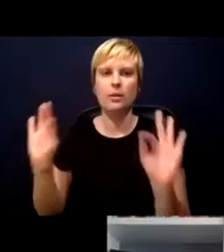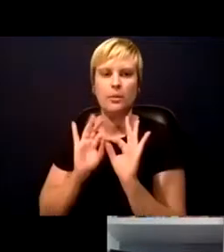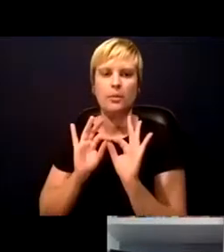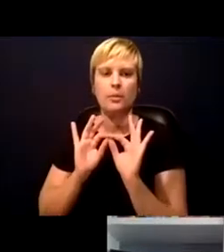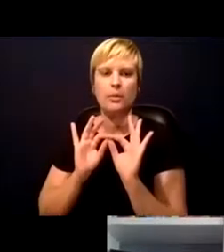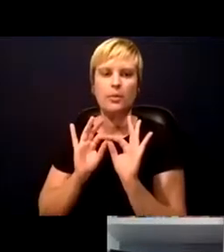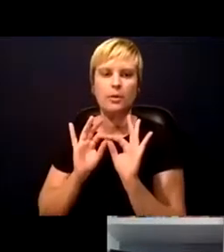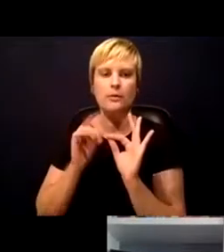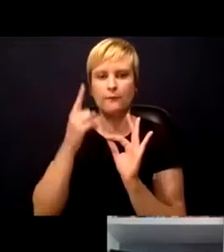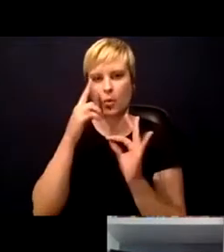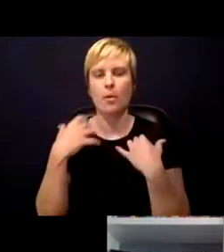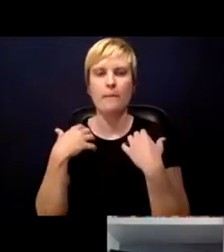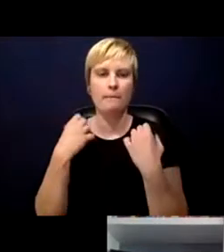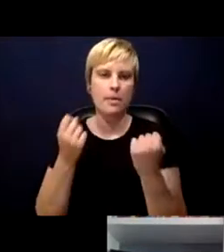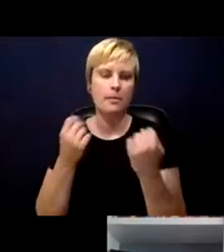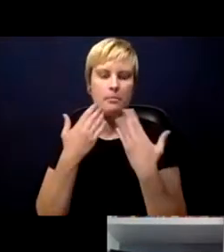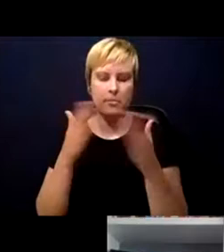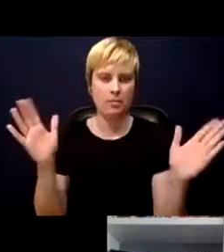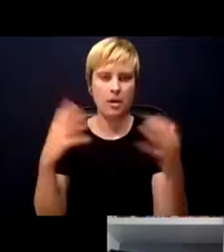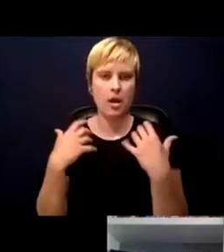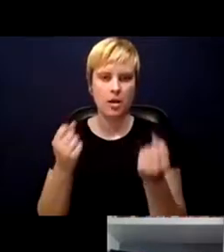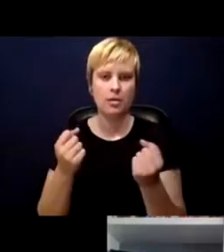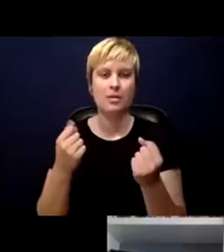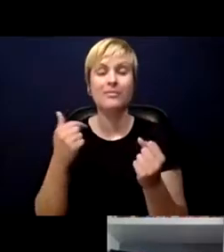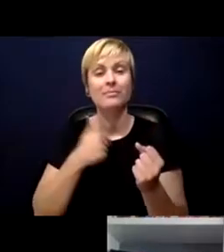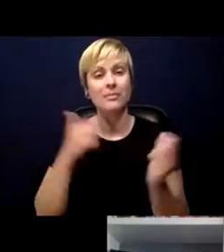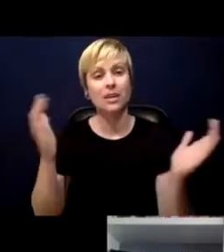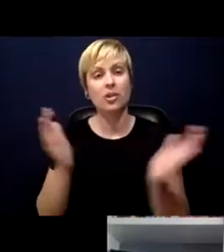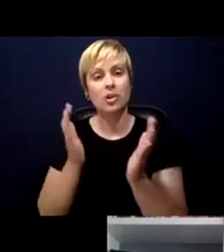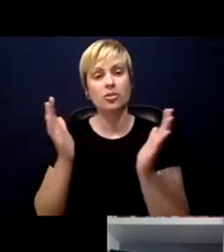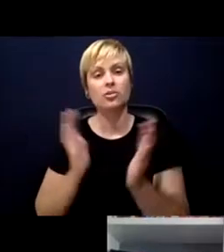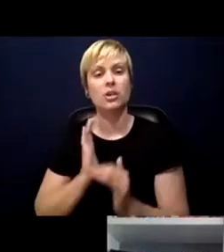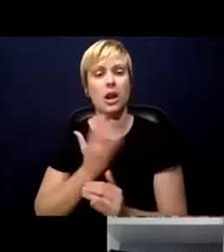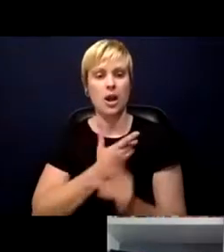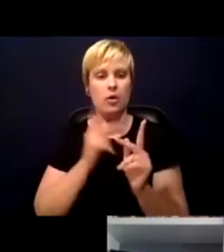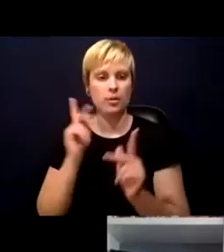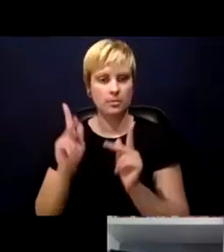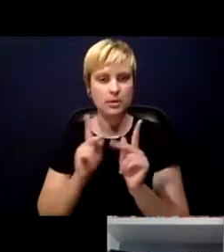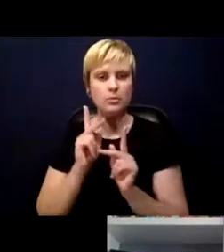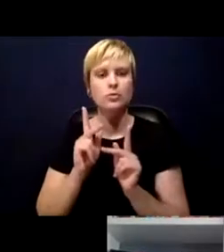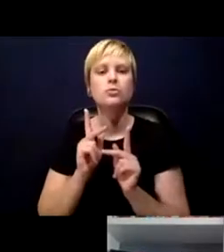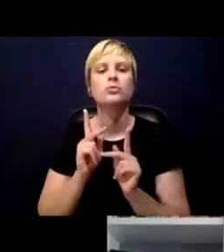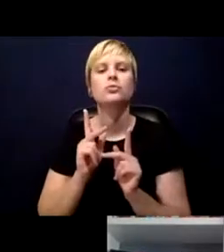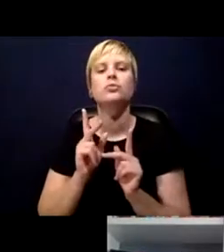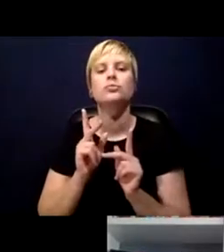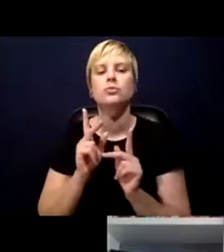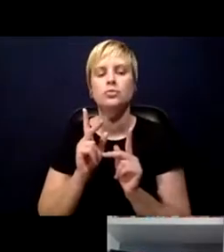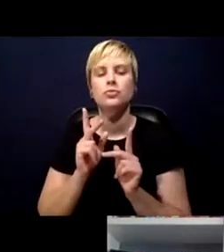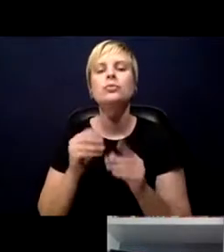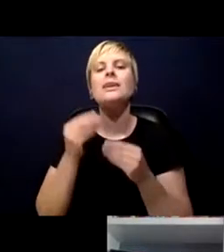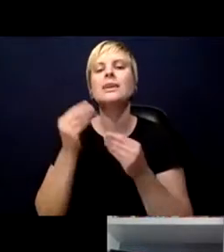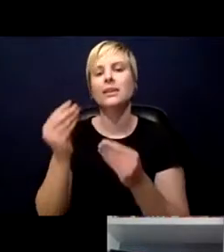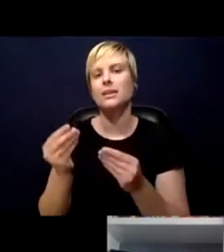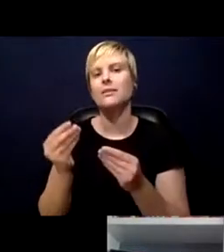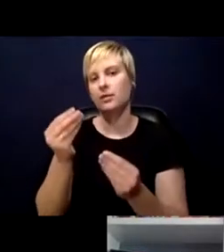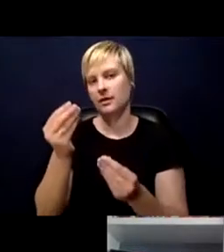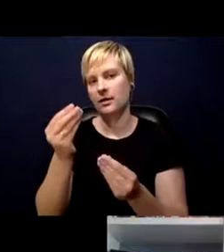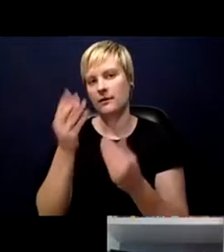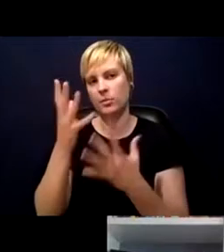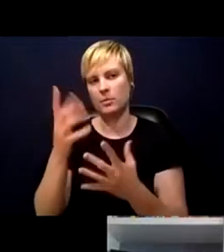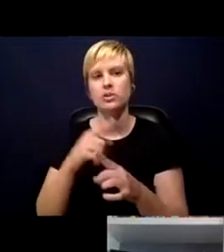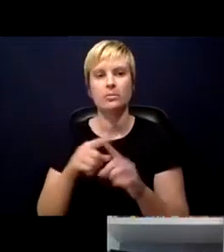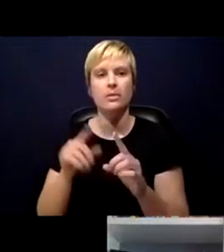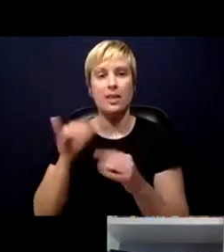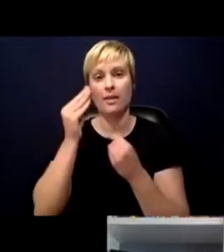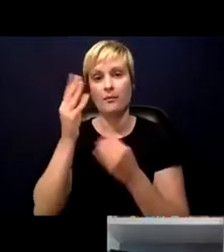public health. And I am encouraging our people to give their information. The information should be safeguarded, should